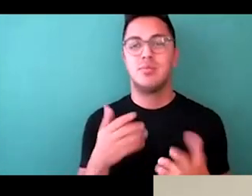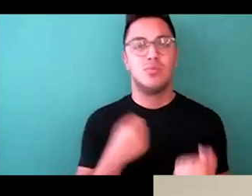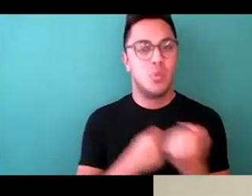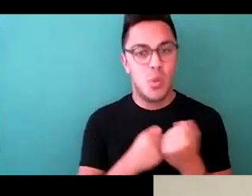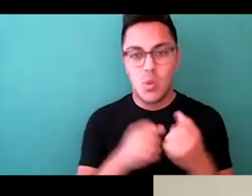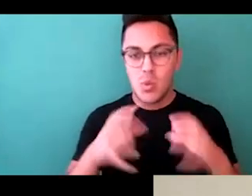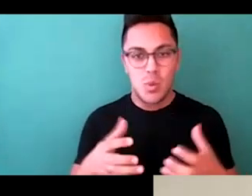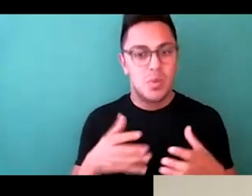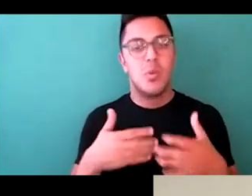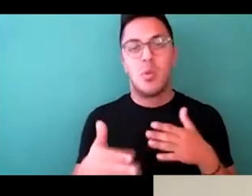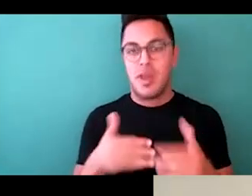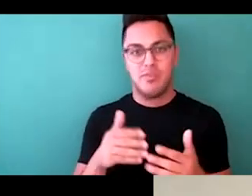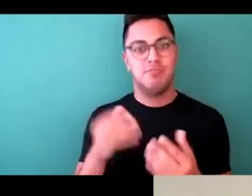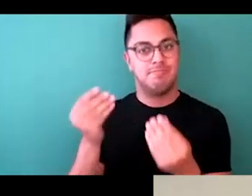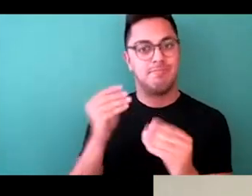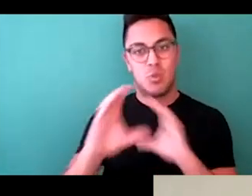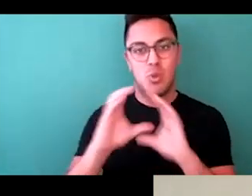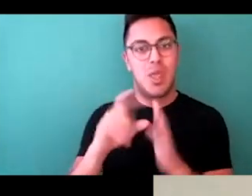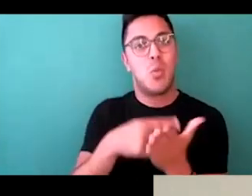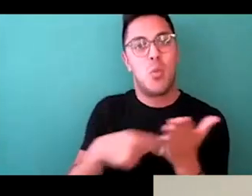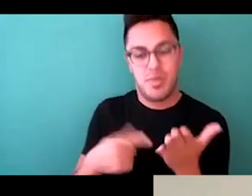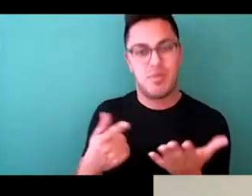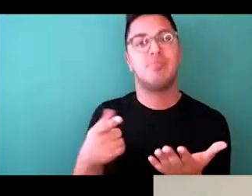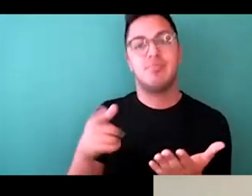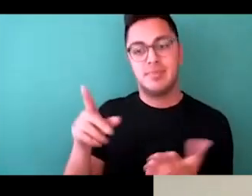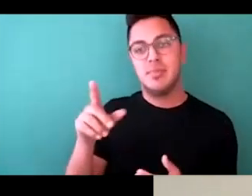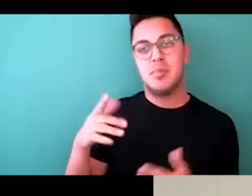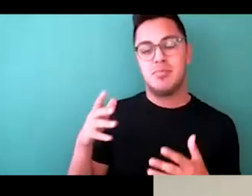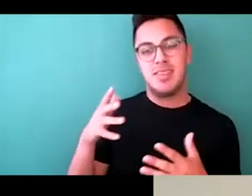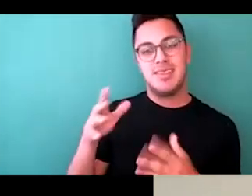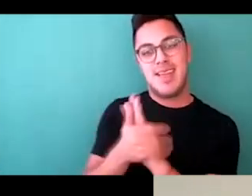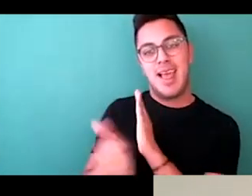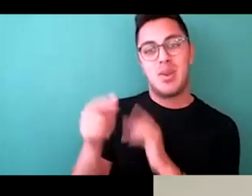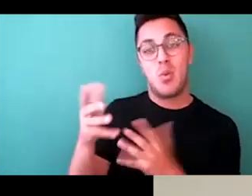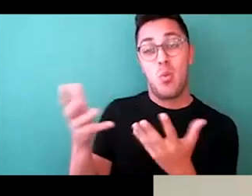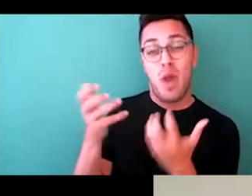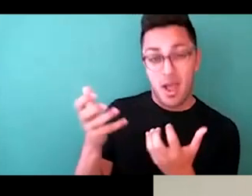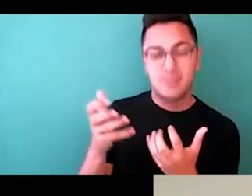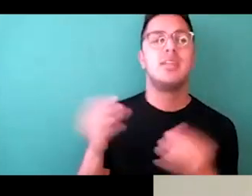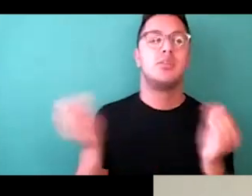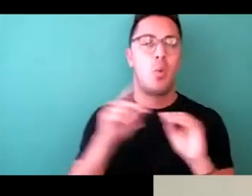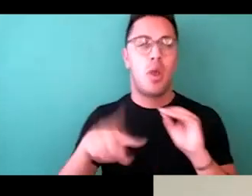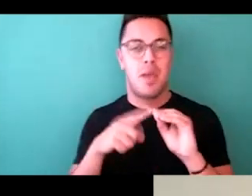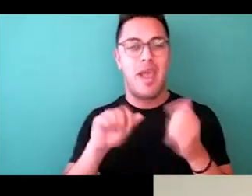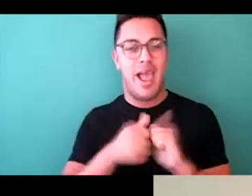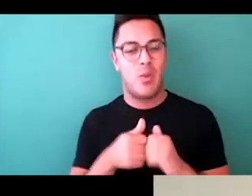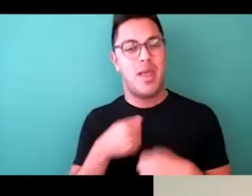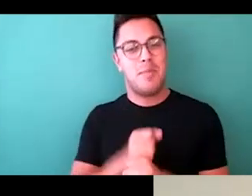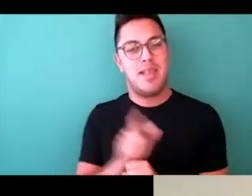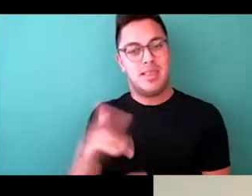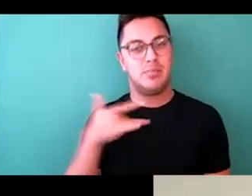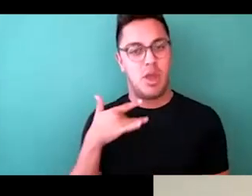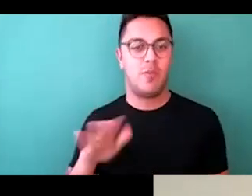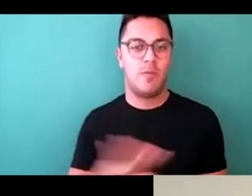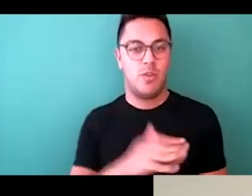I think when you're selecting talent, it's more about how can I get this model to fully be herself and to